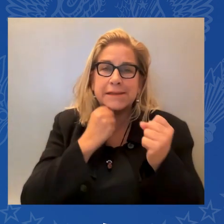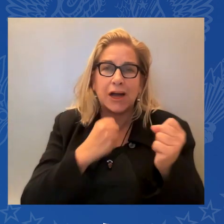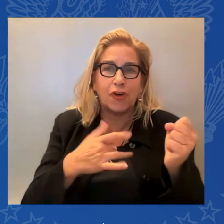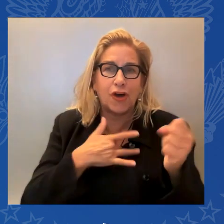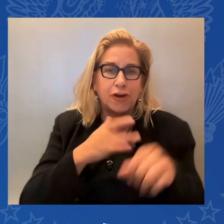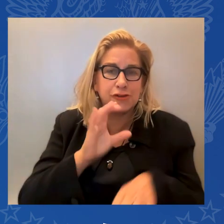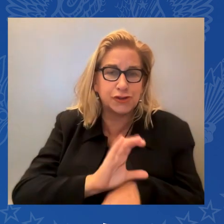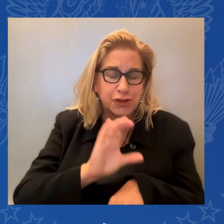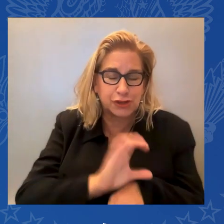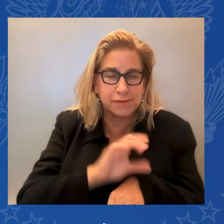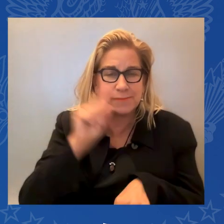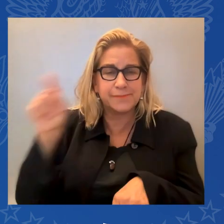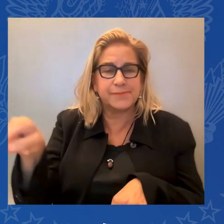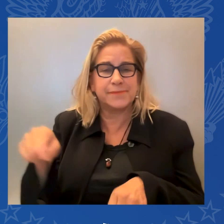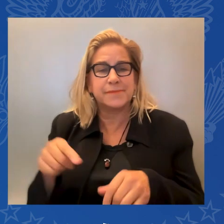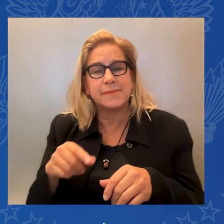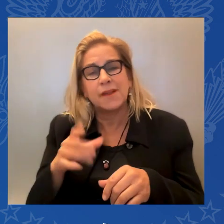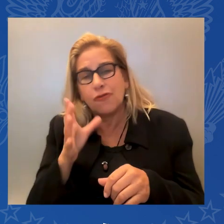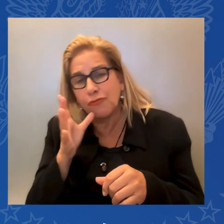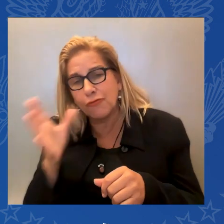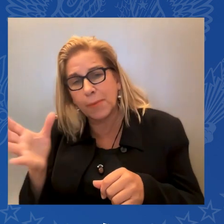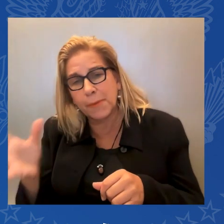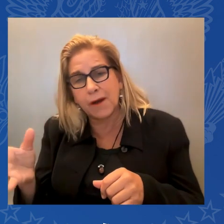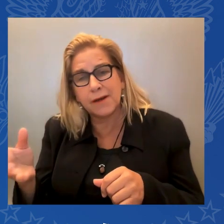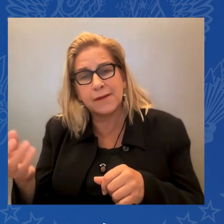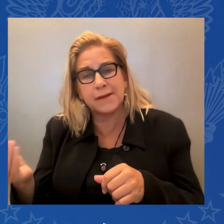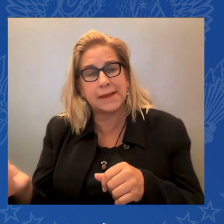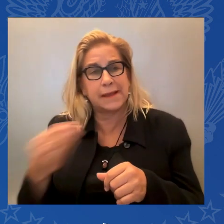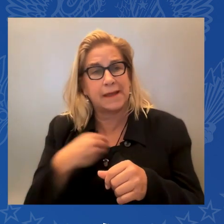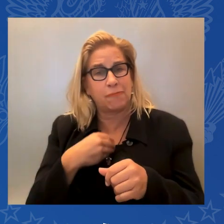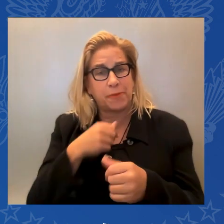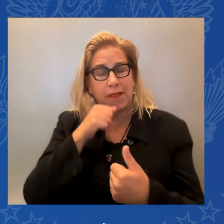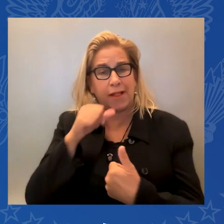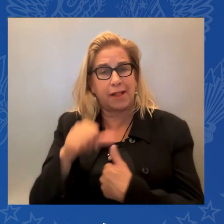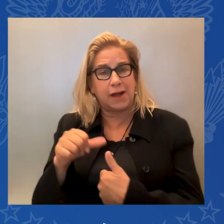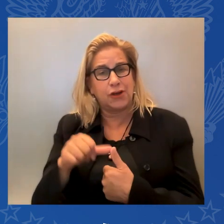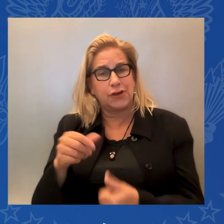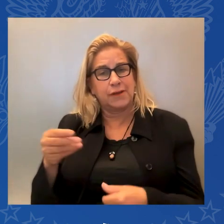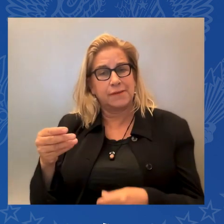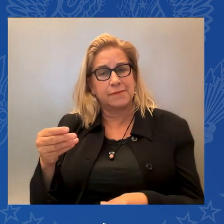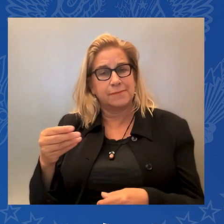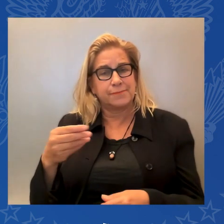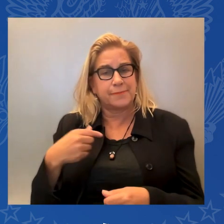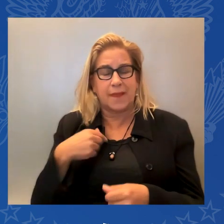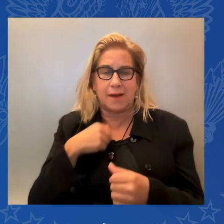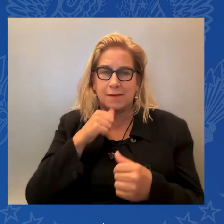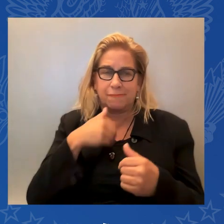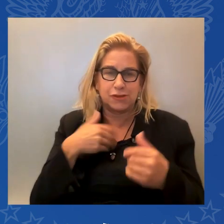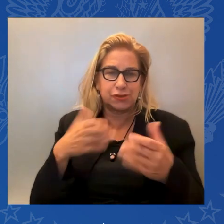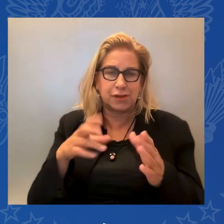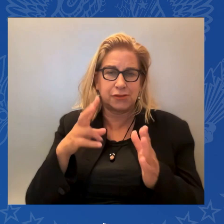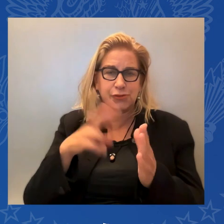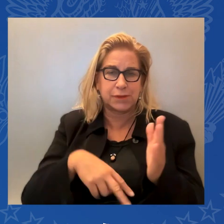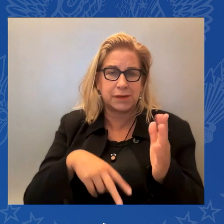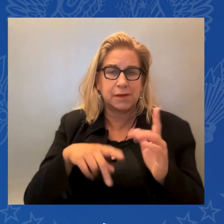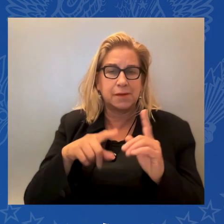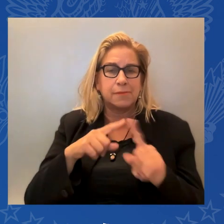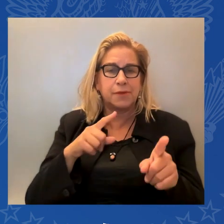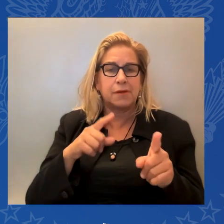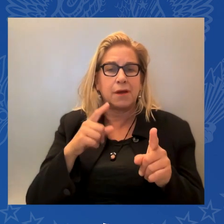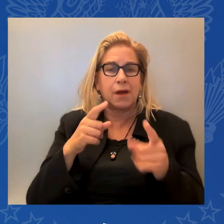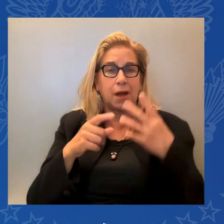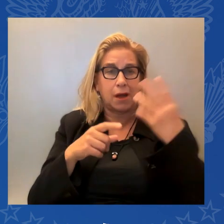handwritten note that I didn't get a chance to read in the aisle until I got out of church. And it said, Mr. President, please,